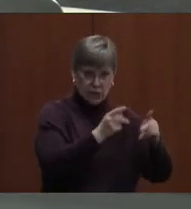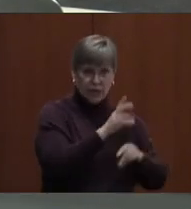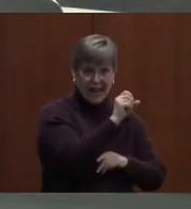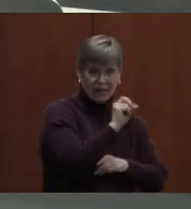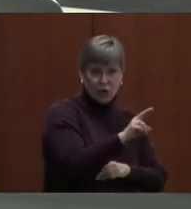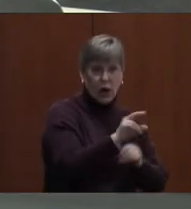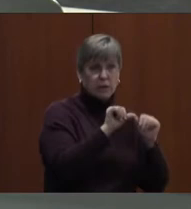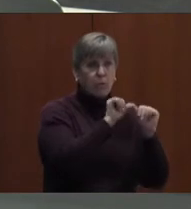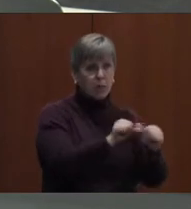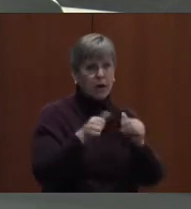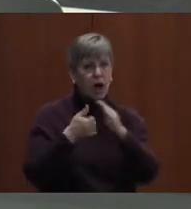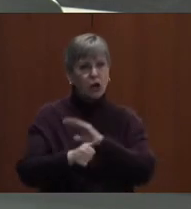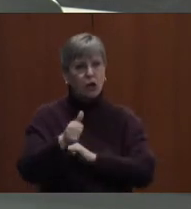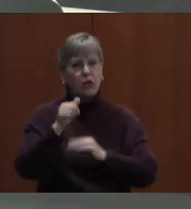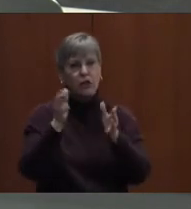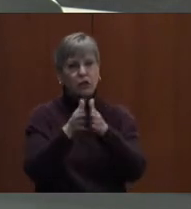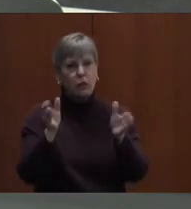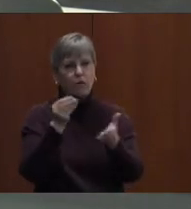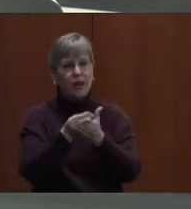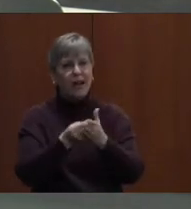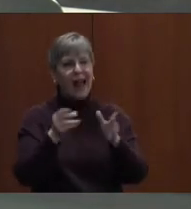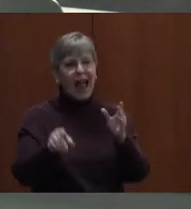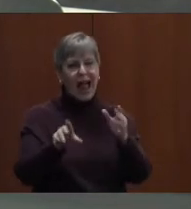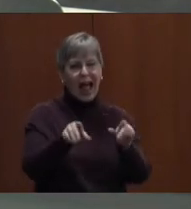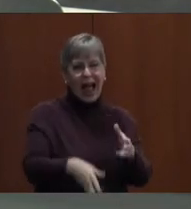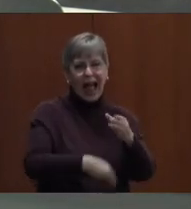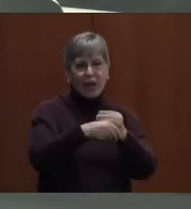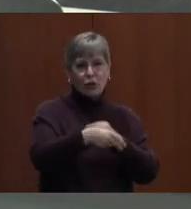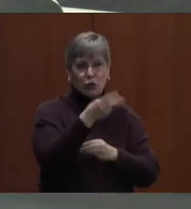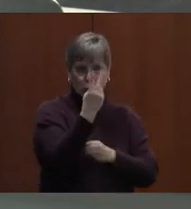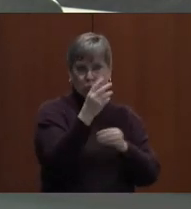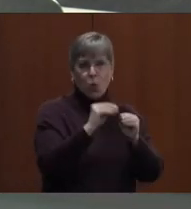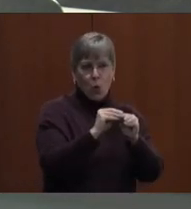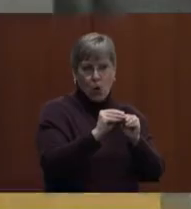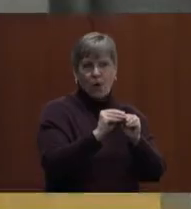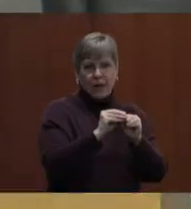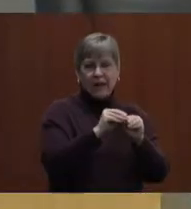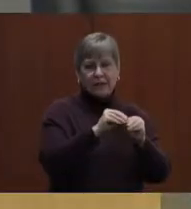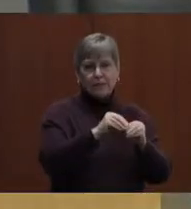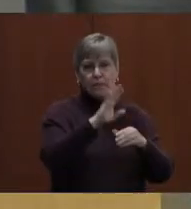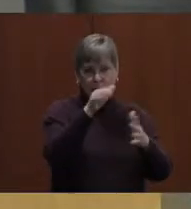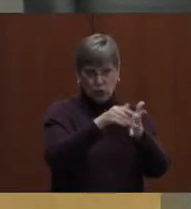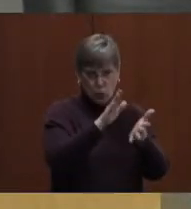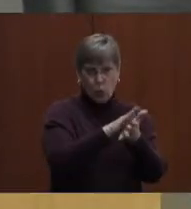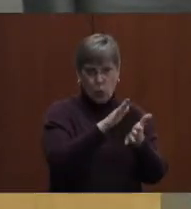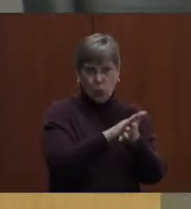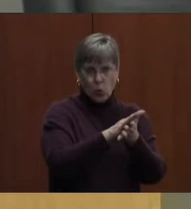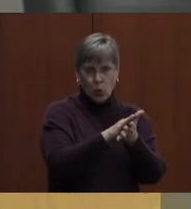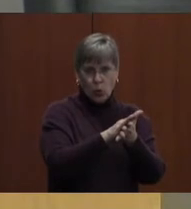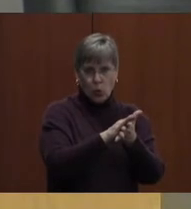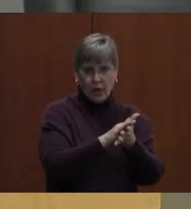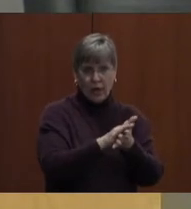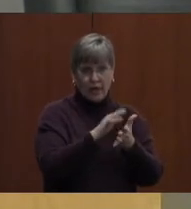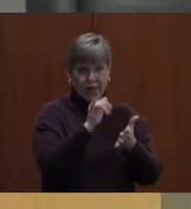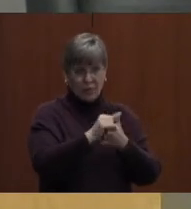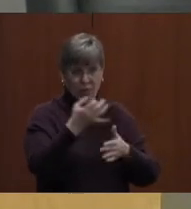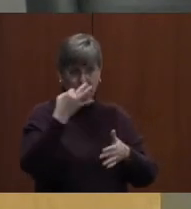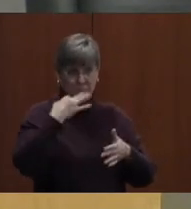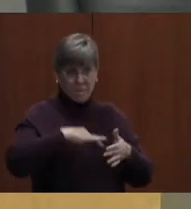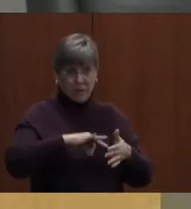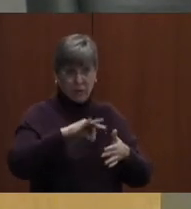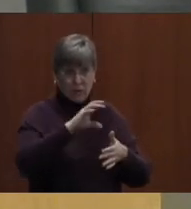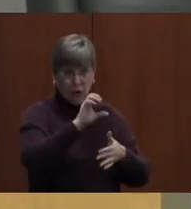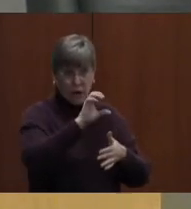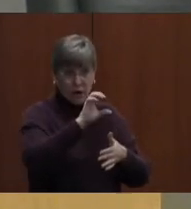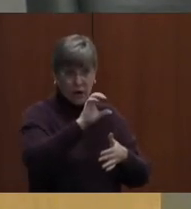permanent, and add two more so those social workers could work full-time at a single school. And those benefited WCPS employees. That's correct.